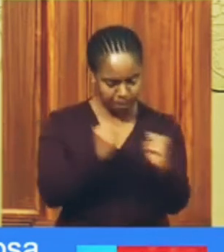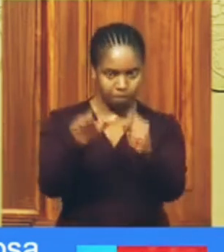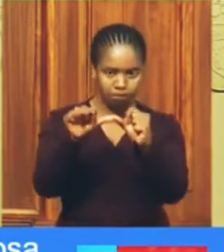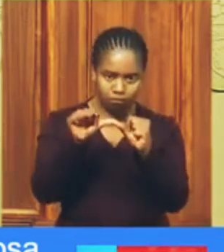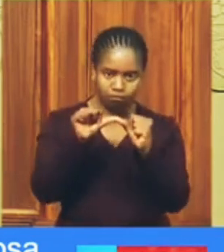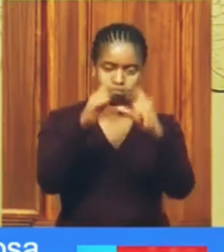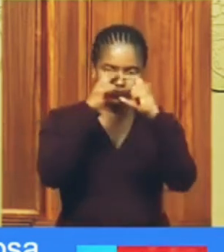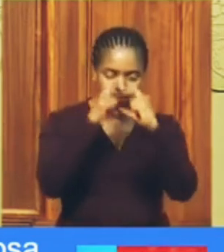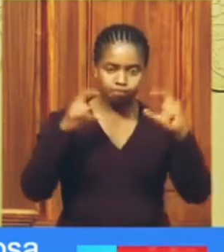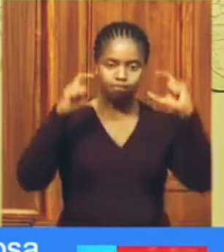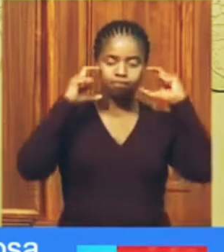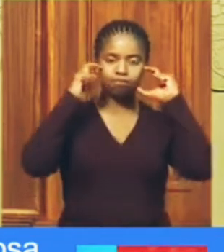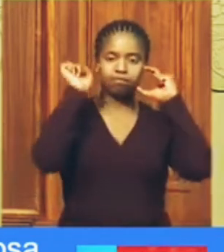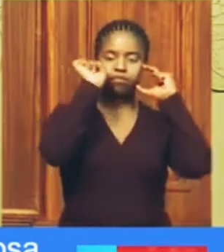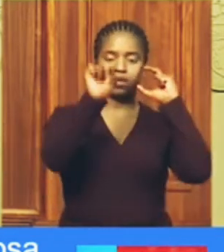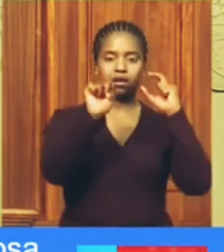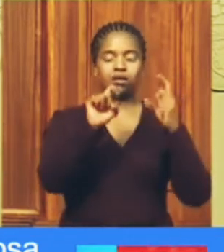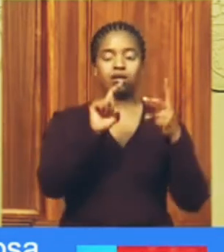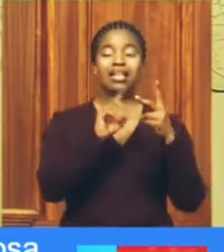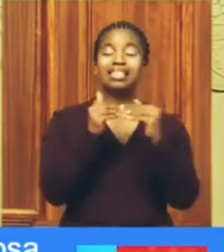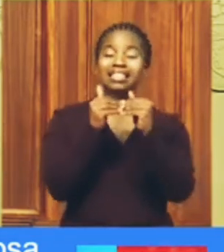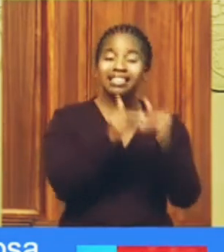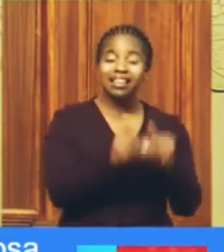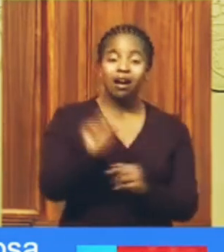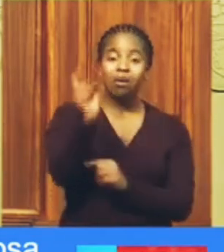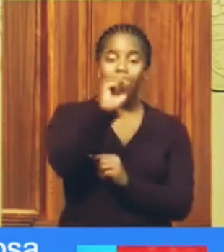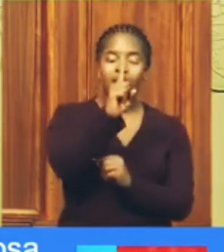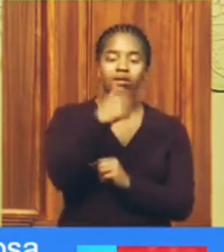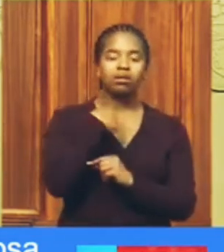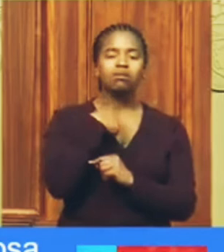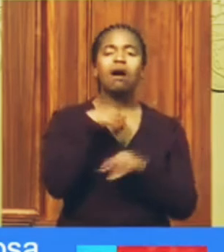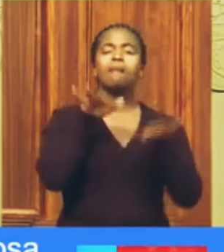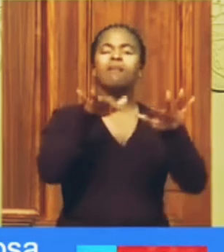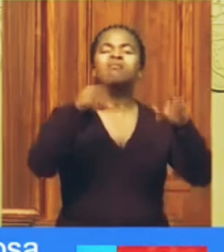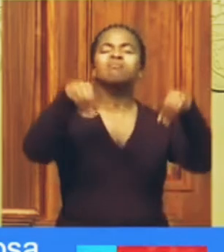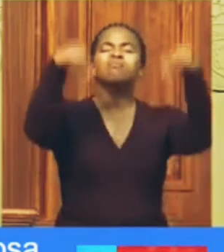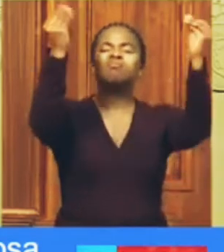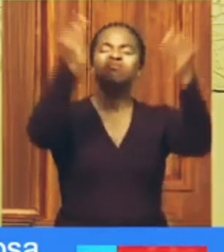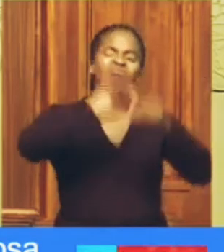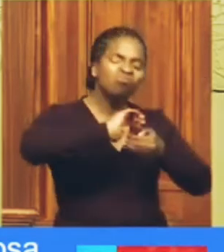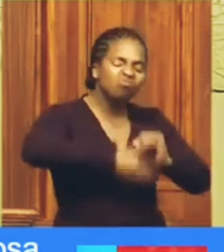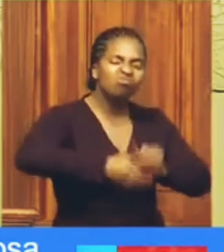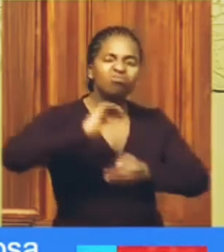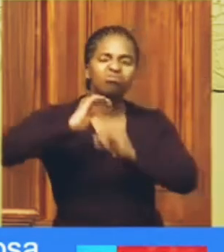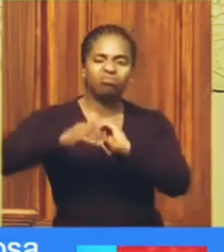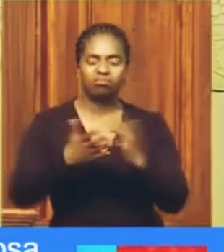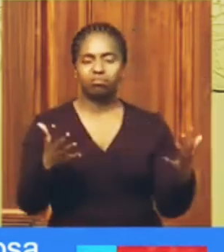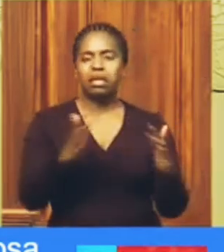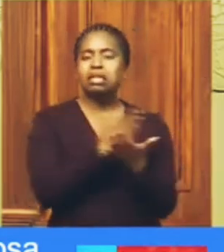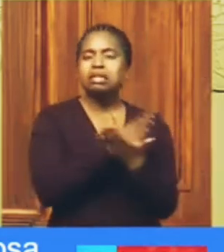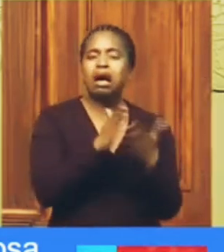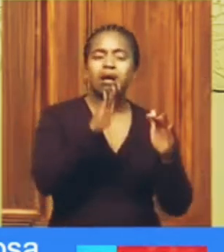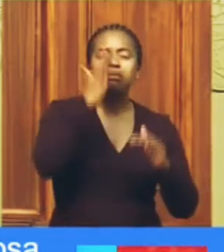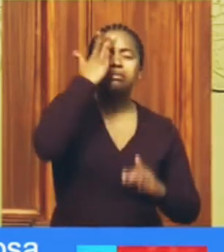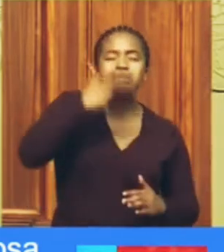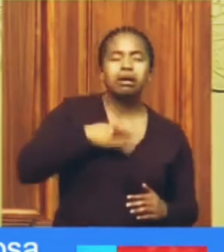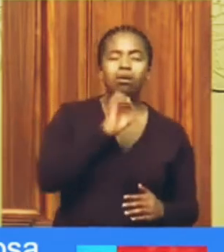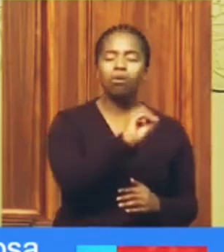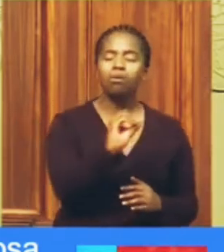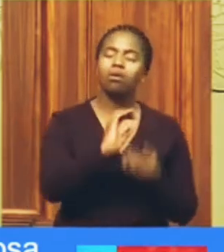and special care should also be taken to protect the elderly and people with underlying conditions.